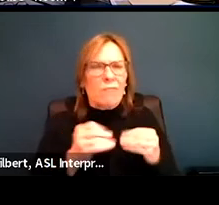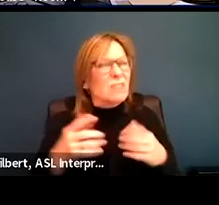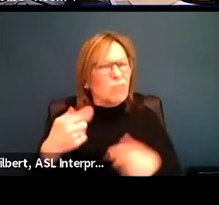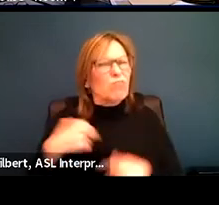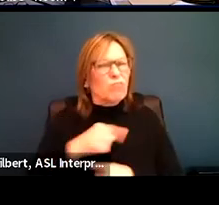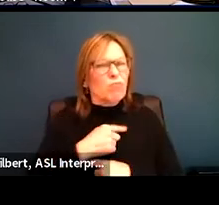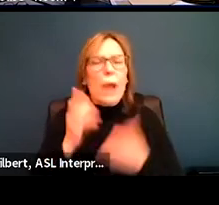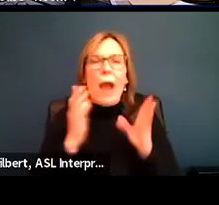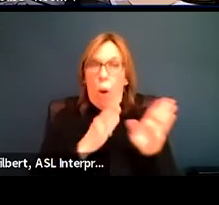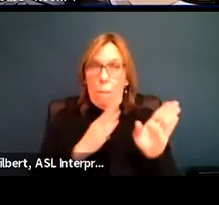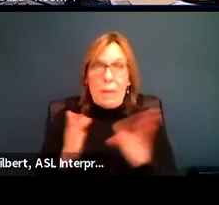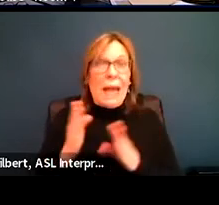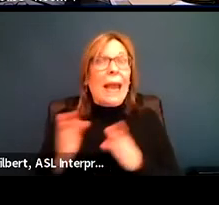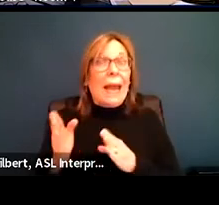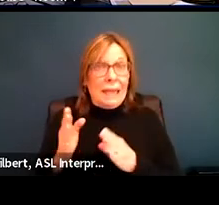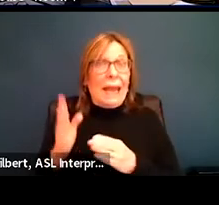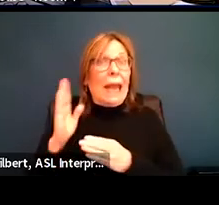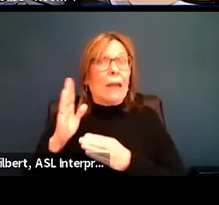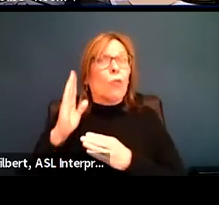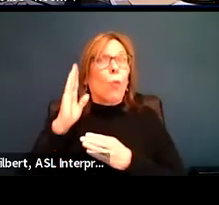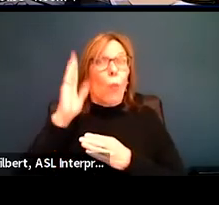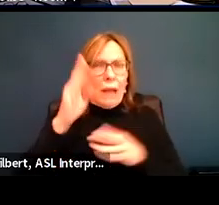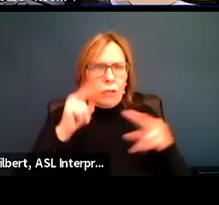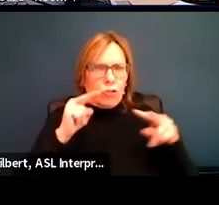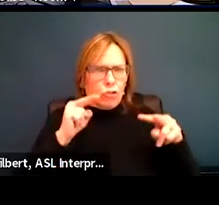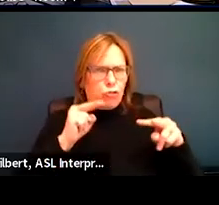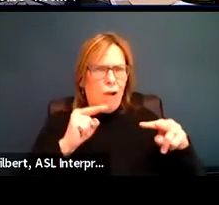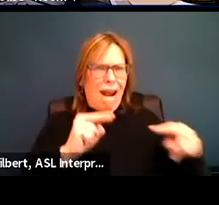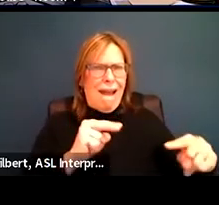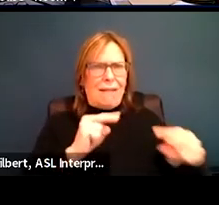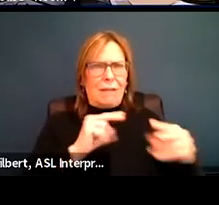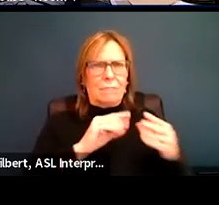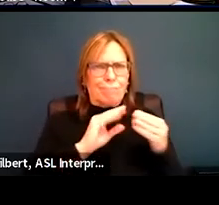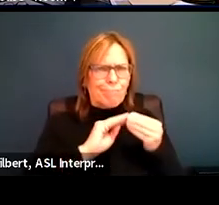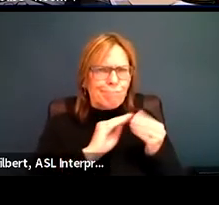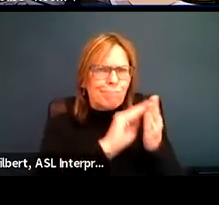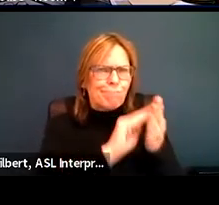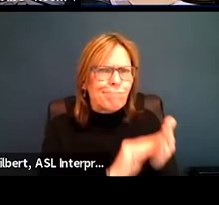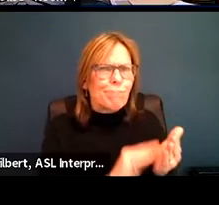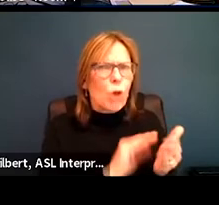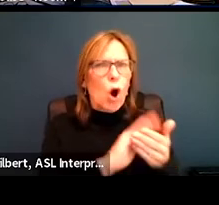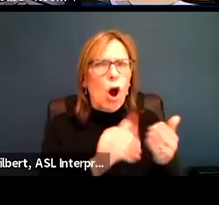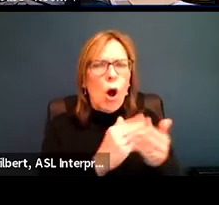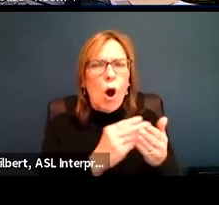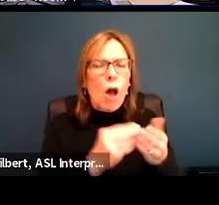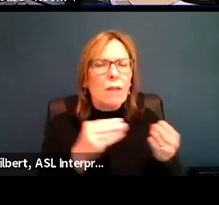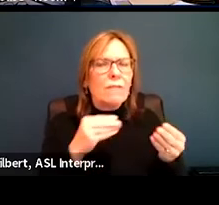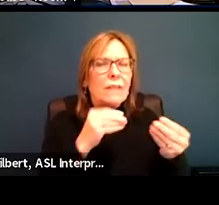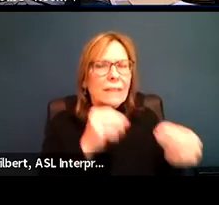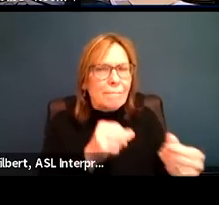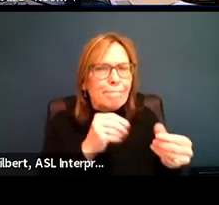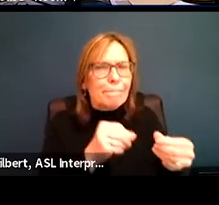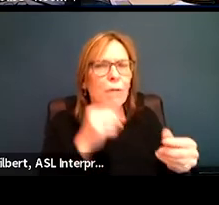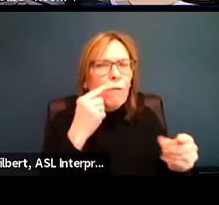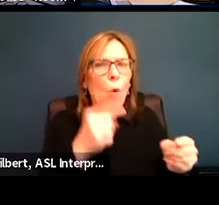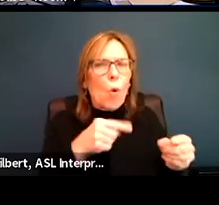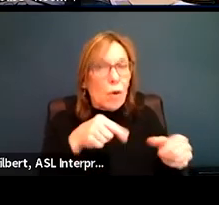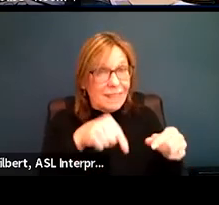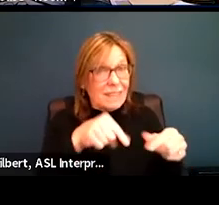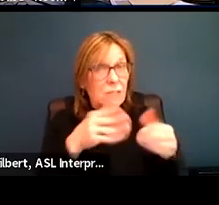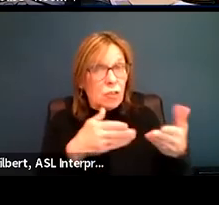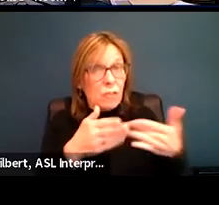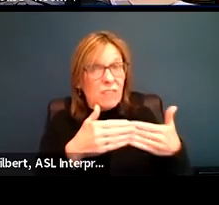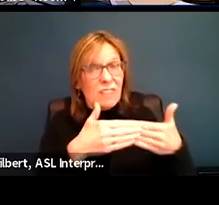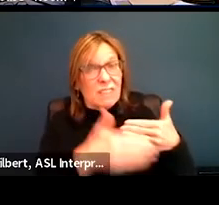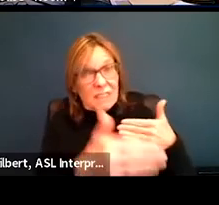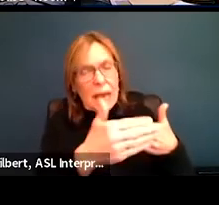intending and, uh, will track all of the expenditures, uh, for these services over the, uh, the coming months. And as they